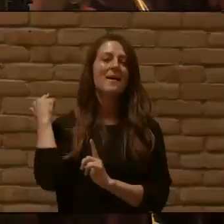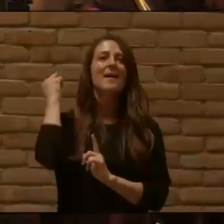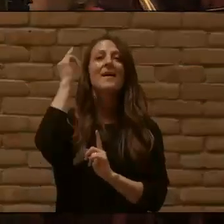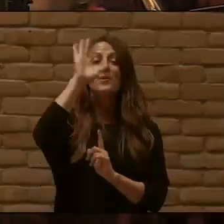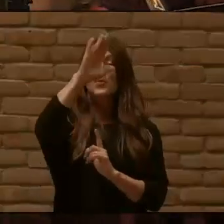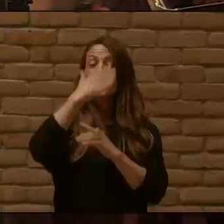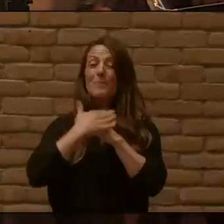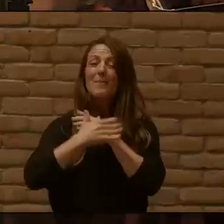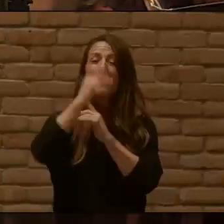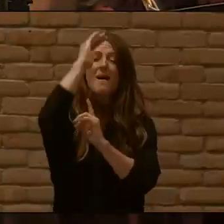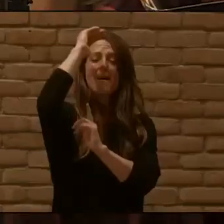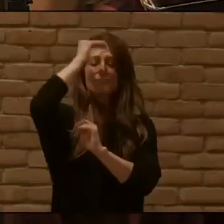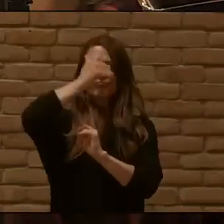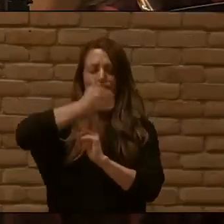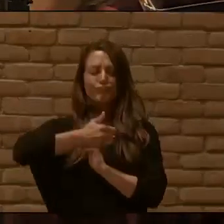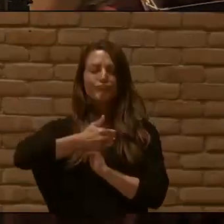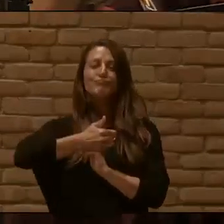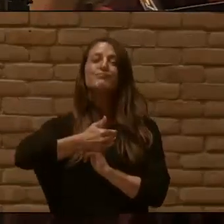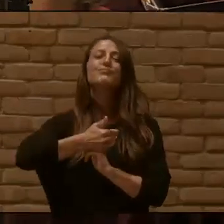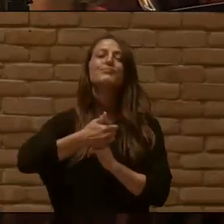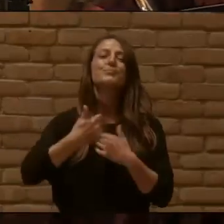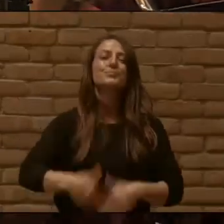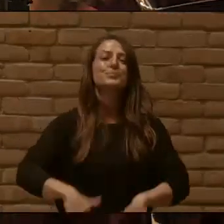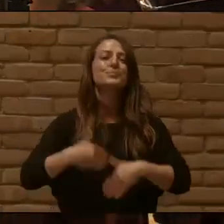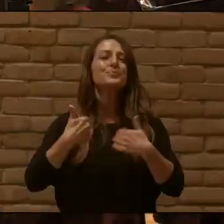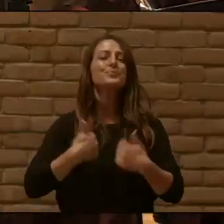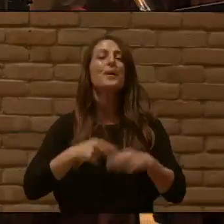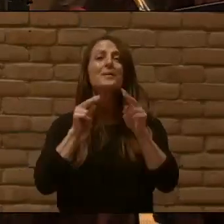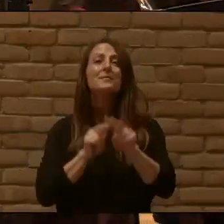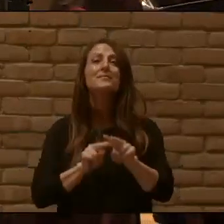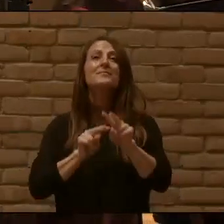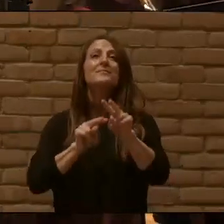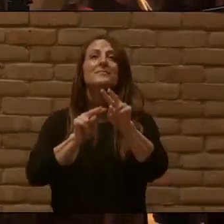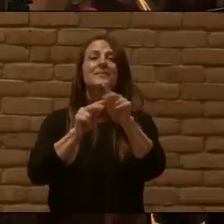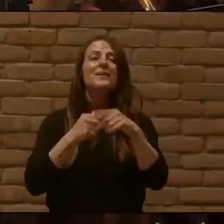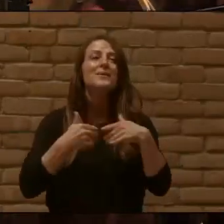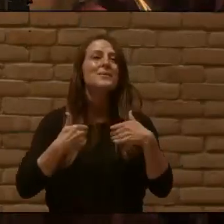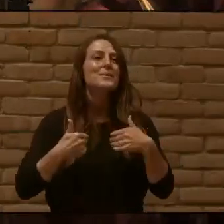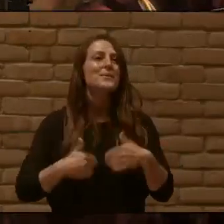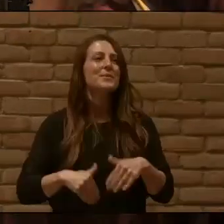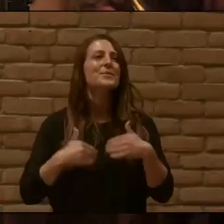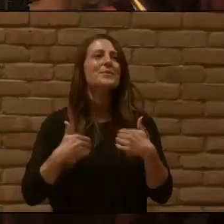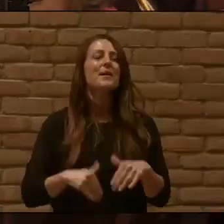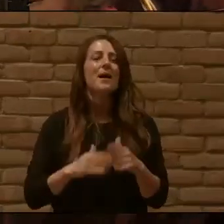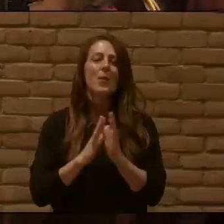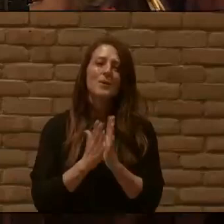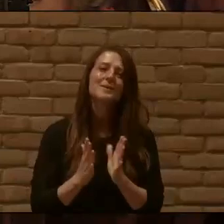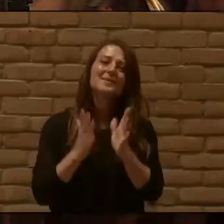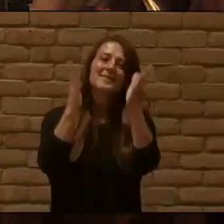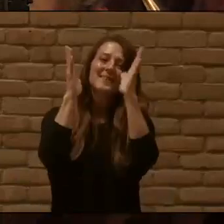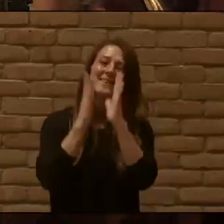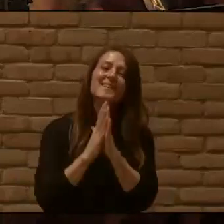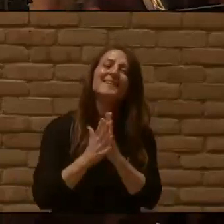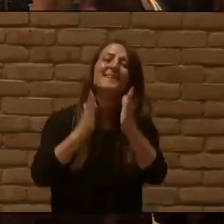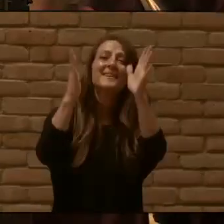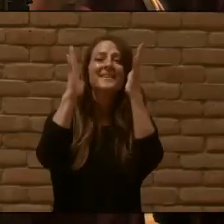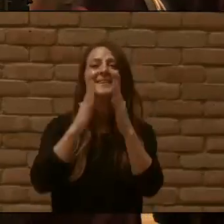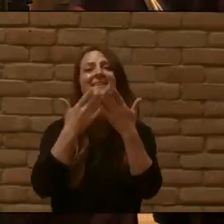-washed wind How I'll sing thy wondrous grace